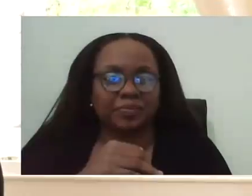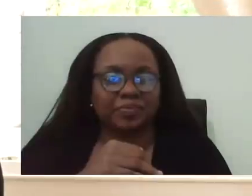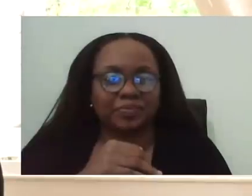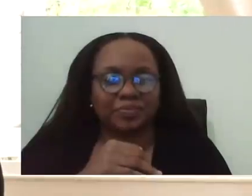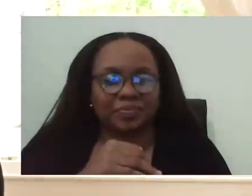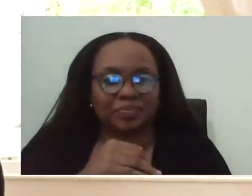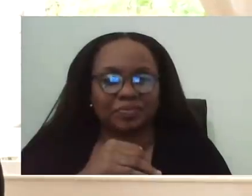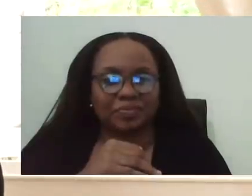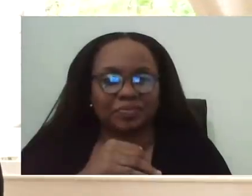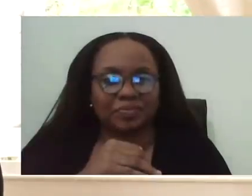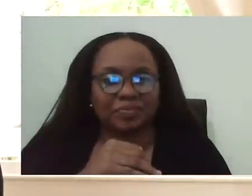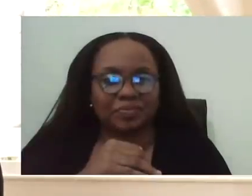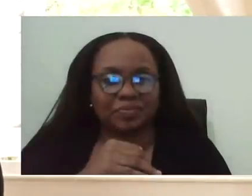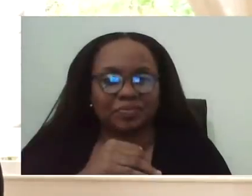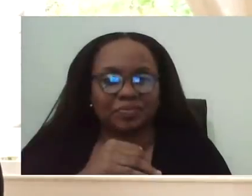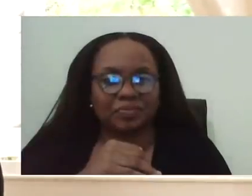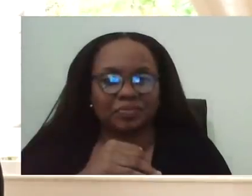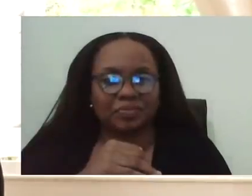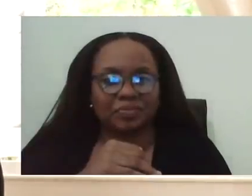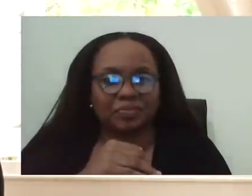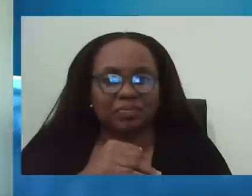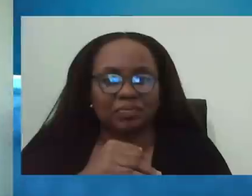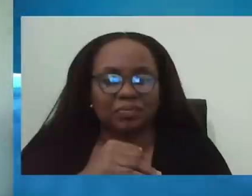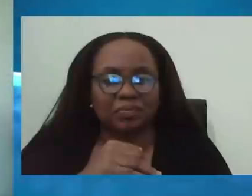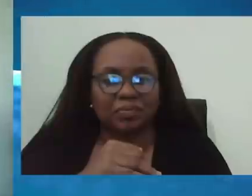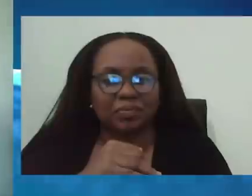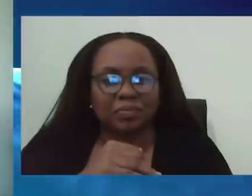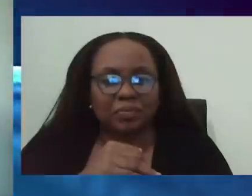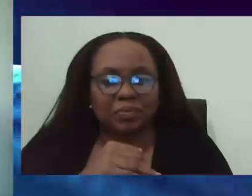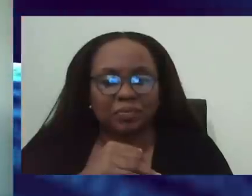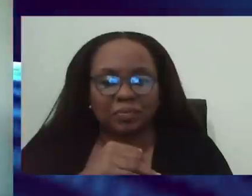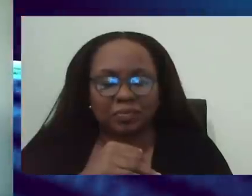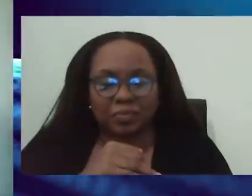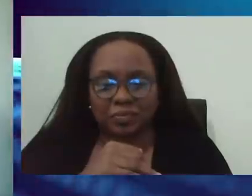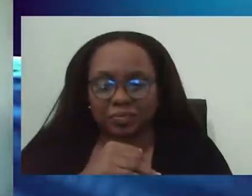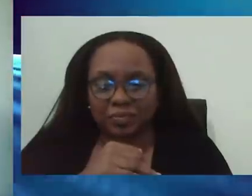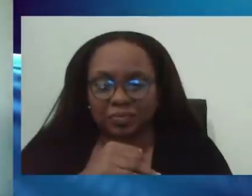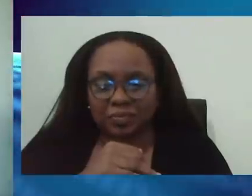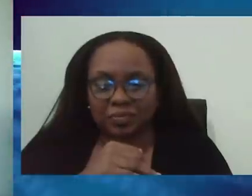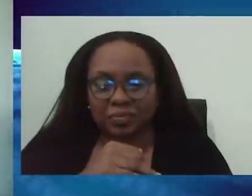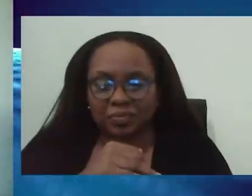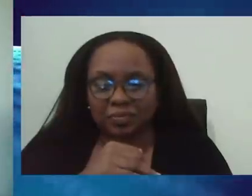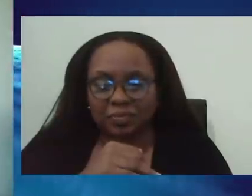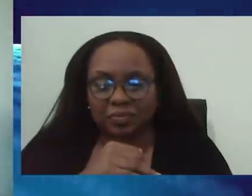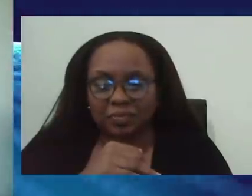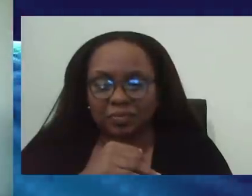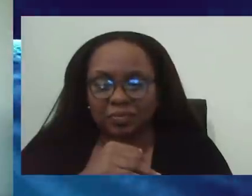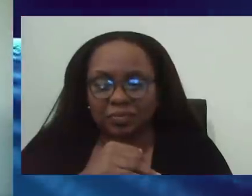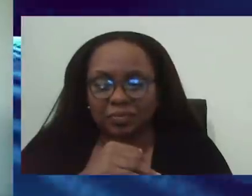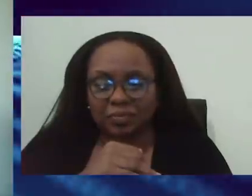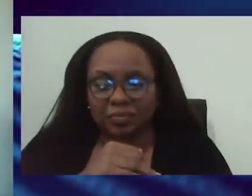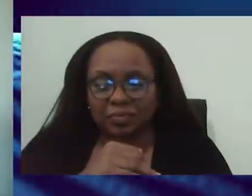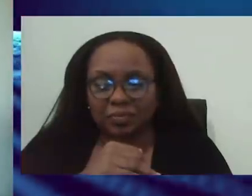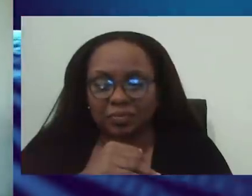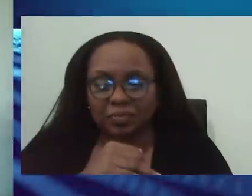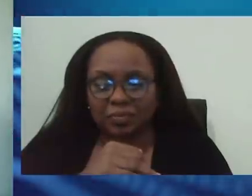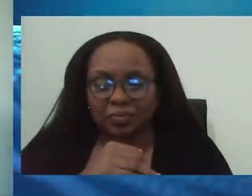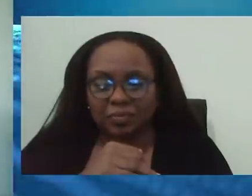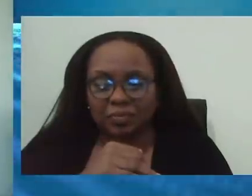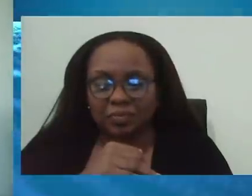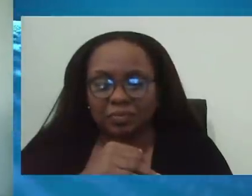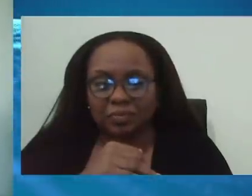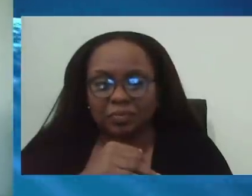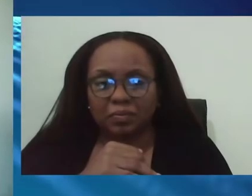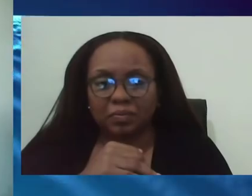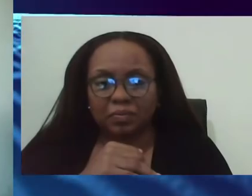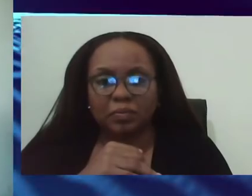I did have a question for Dr. Sobers-Granham. Basically, based on the extrapolations that you would have pointed out, we